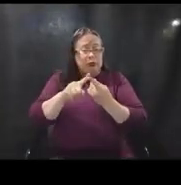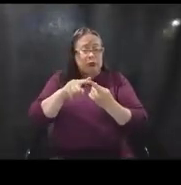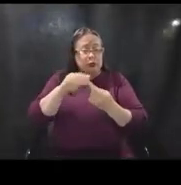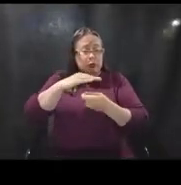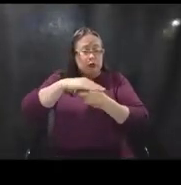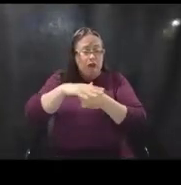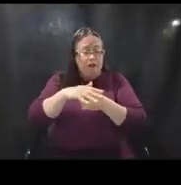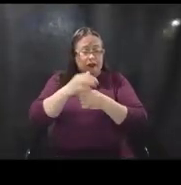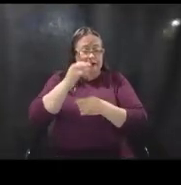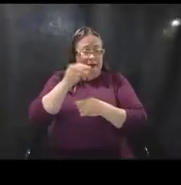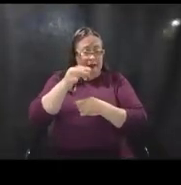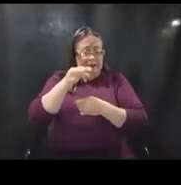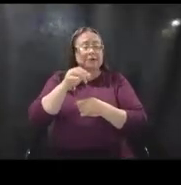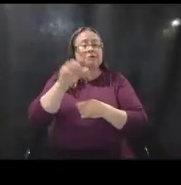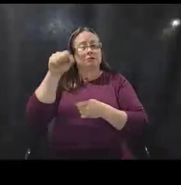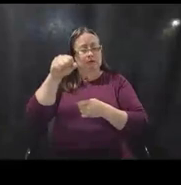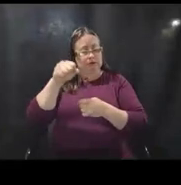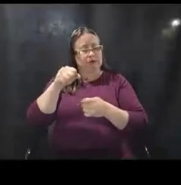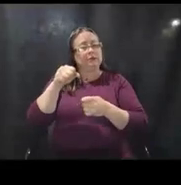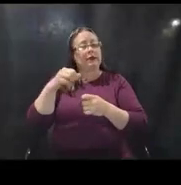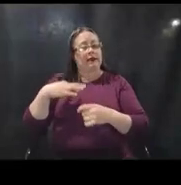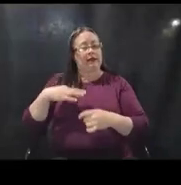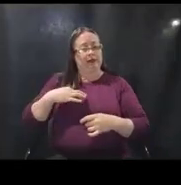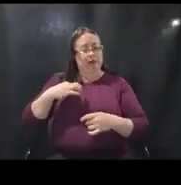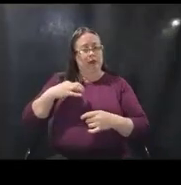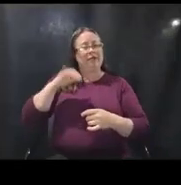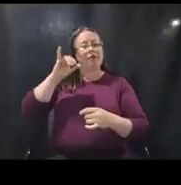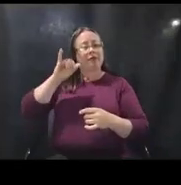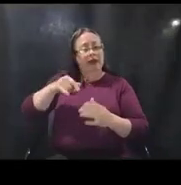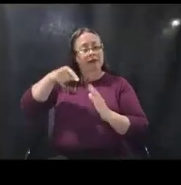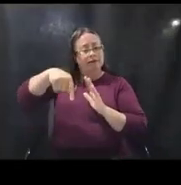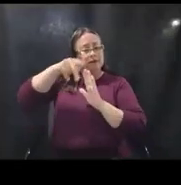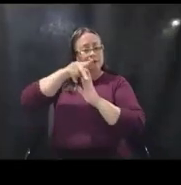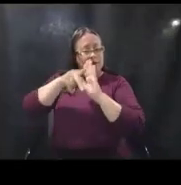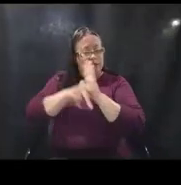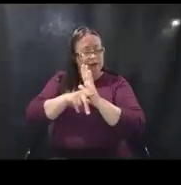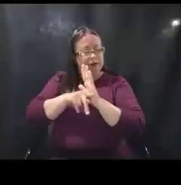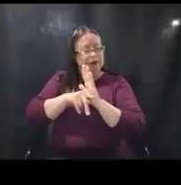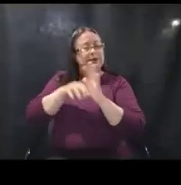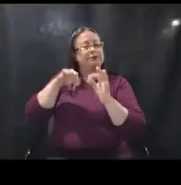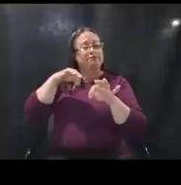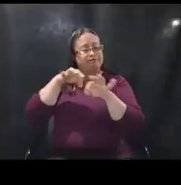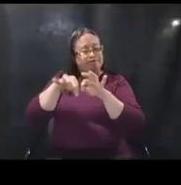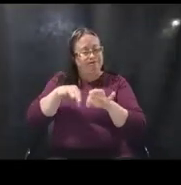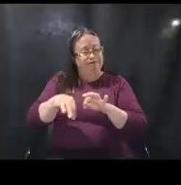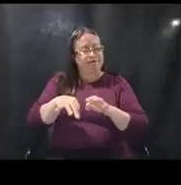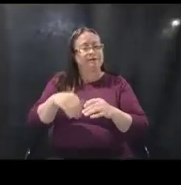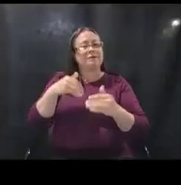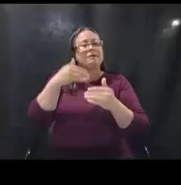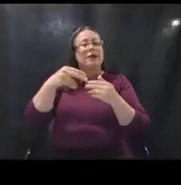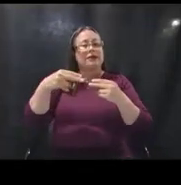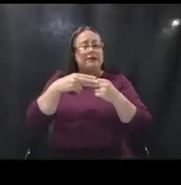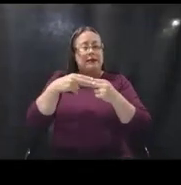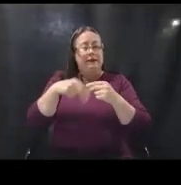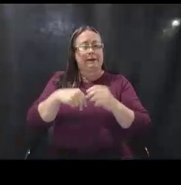-19 would be eligible under public assistance. And that's what this policy, uh, really gets into. Um, next slide, please.